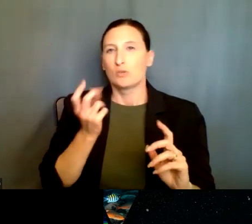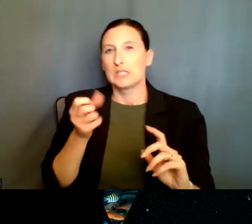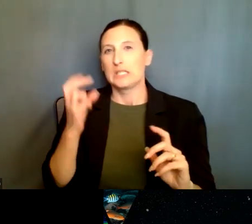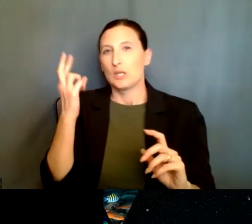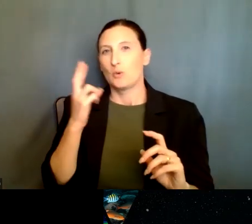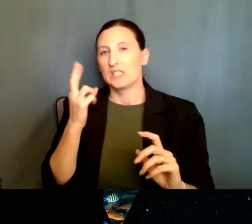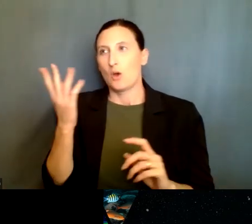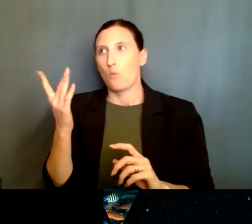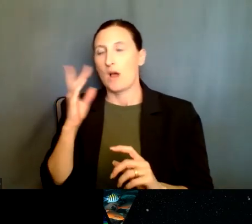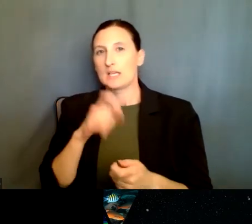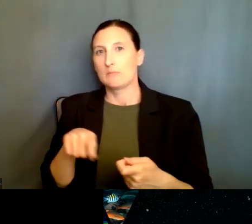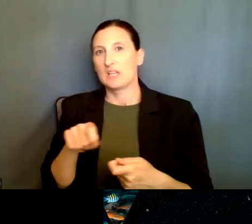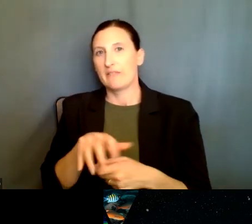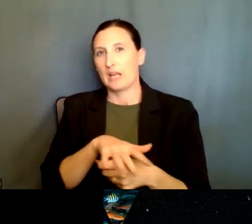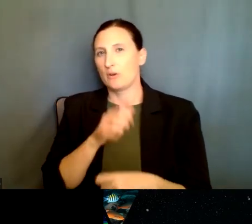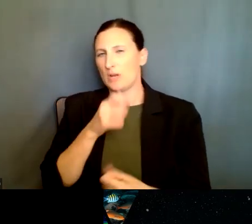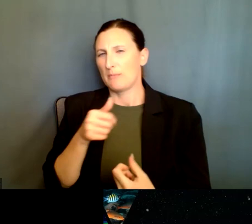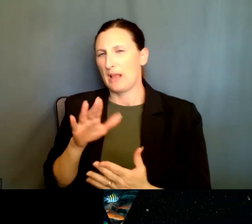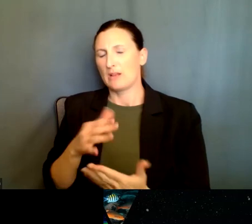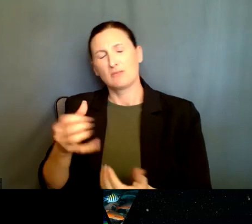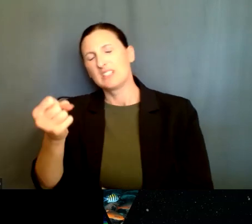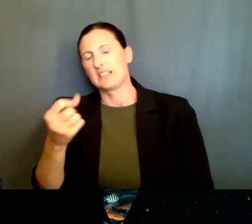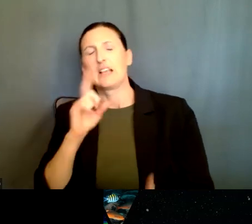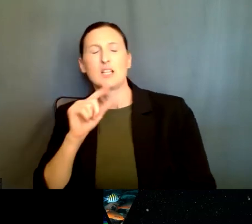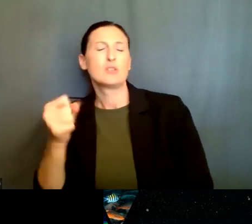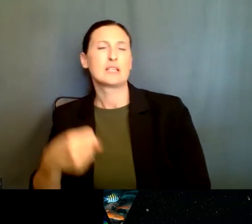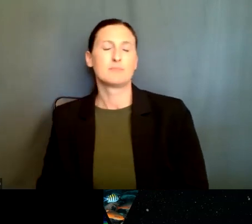area would not be allowed. So yes. Yes. would be yes.